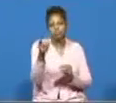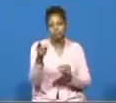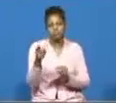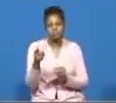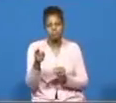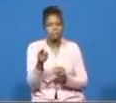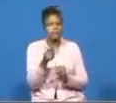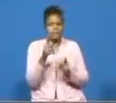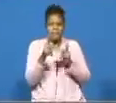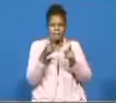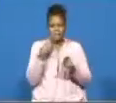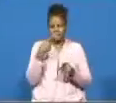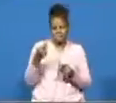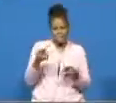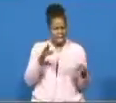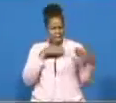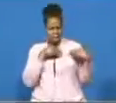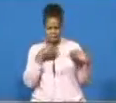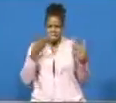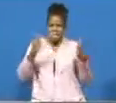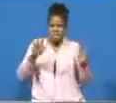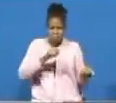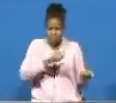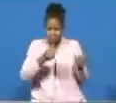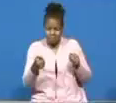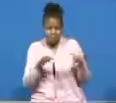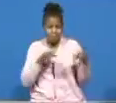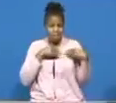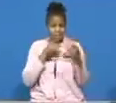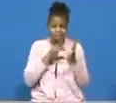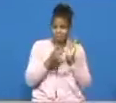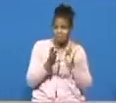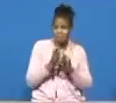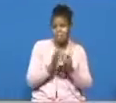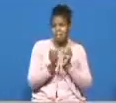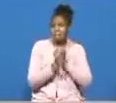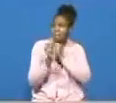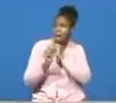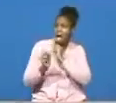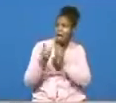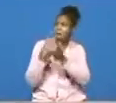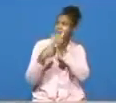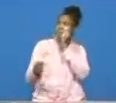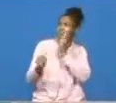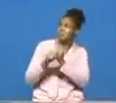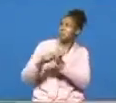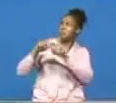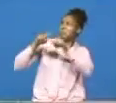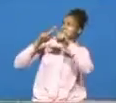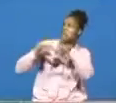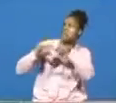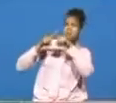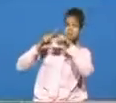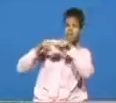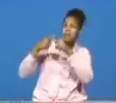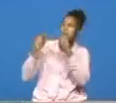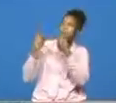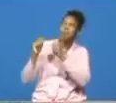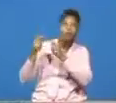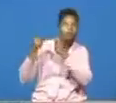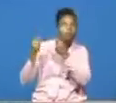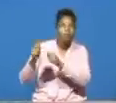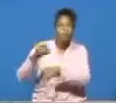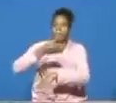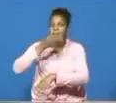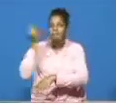i've accepted jesus i've accepted him so long i've been trusting in him i've been trying my best